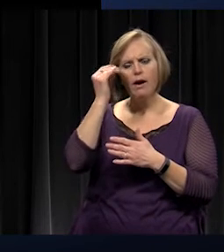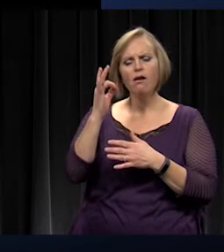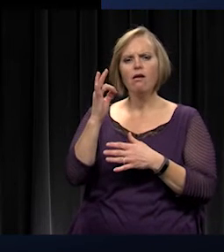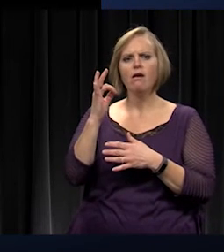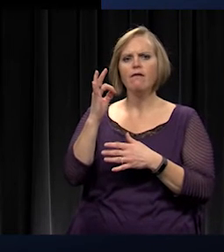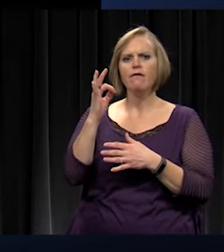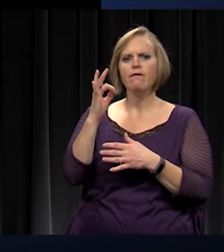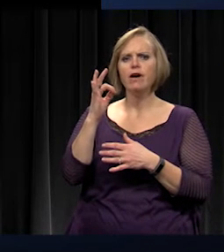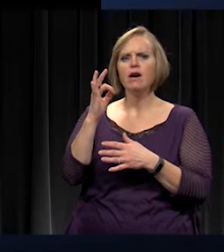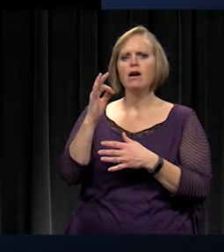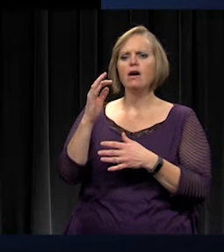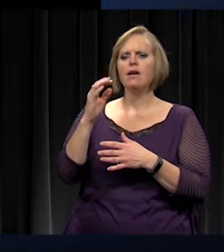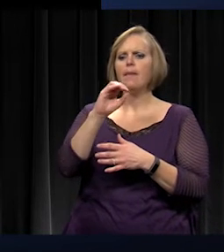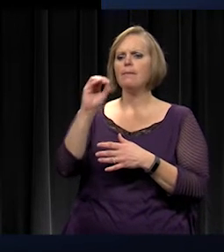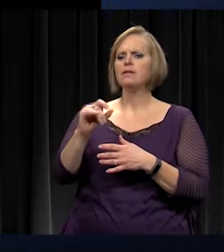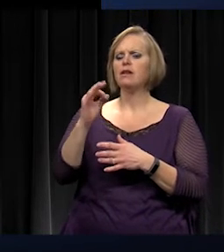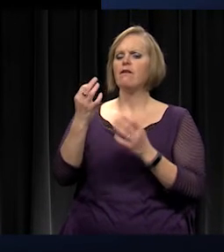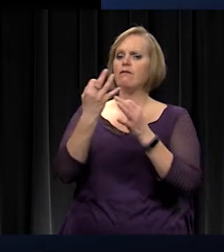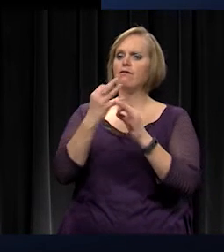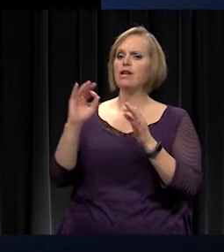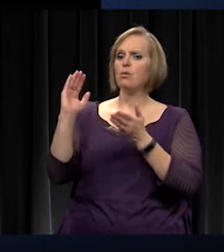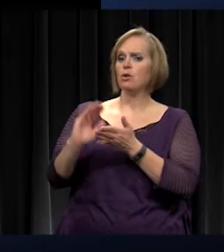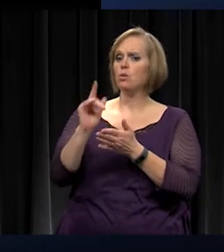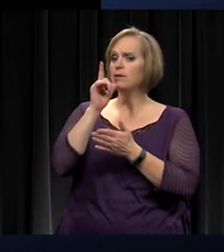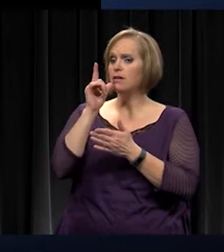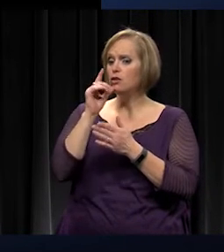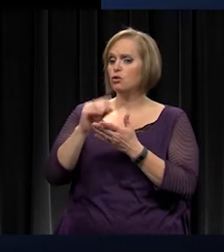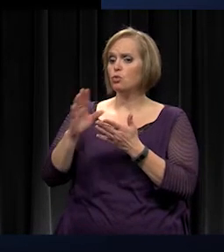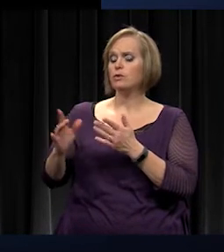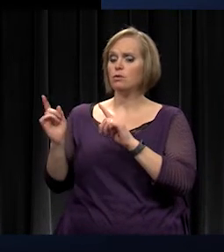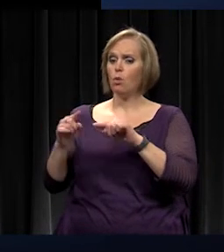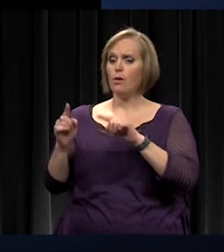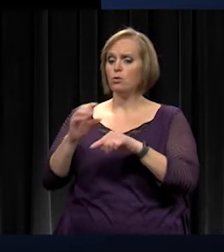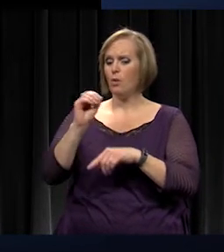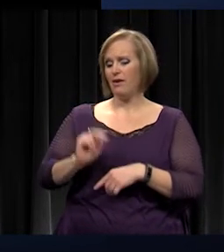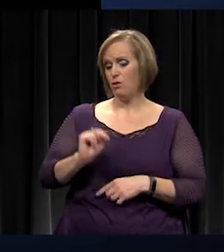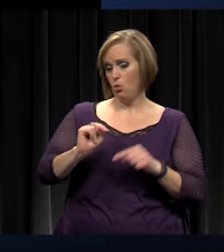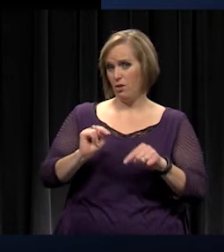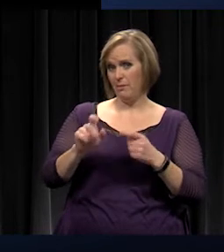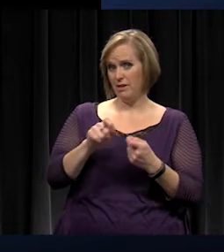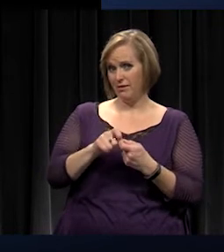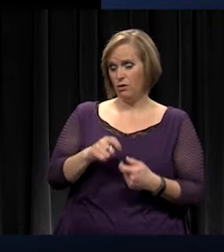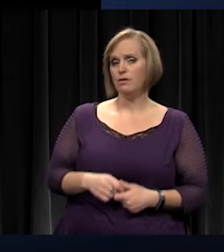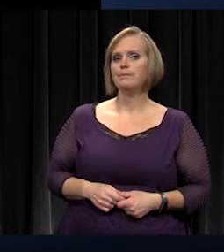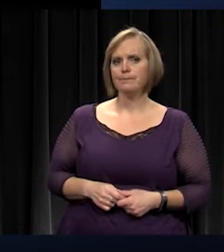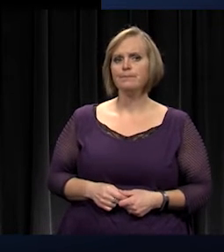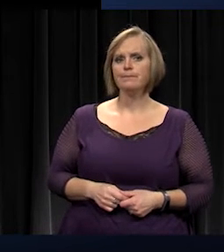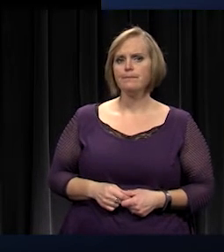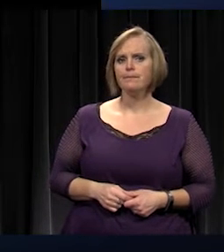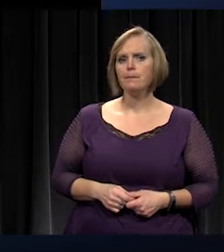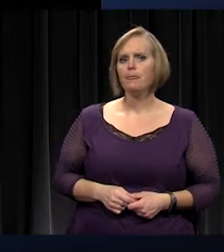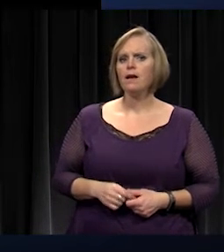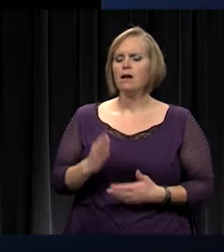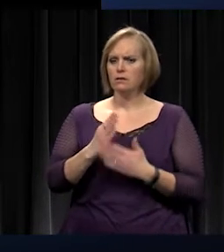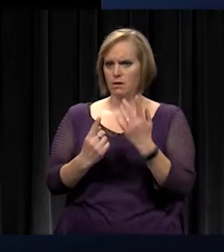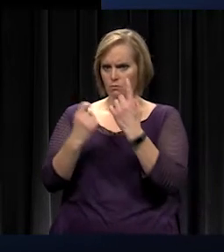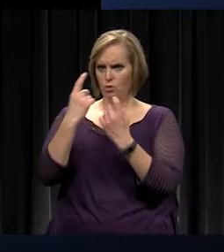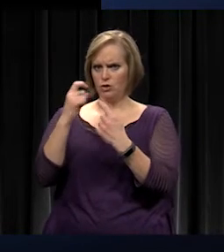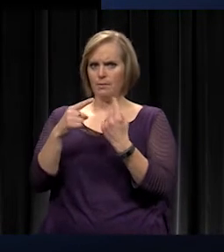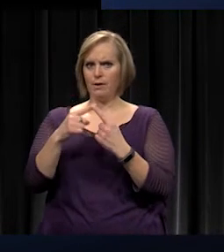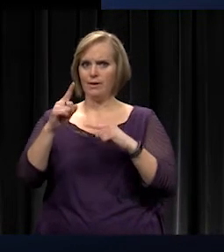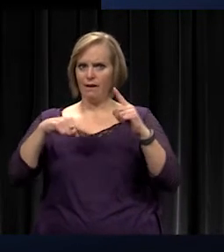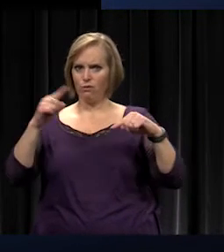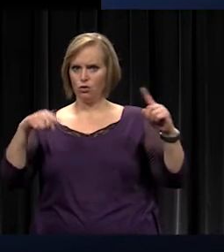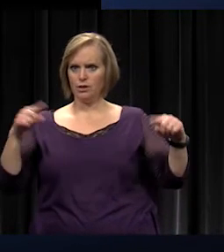the percentage of free and reduced students attending Olathe North High School in particular. There were questions regarding the diversity